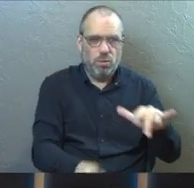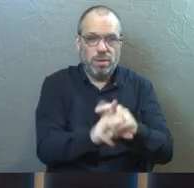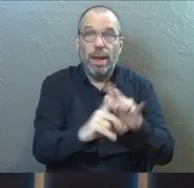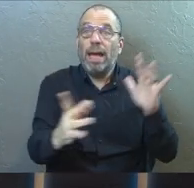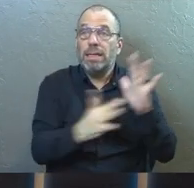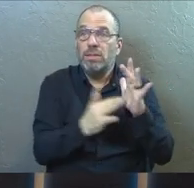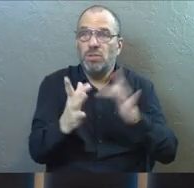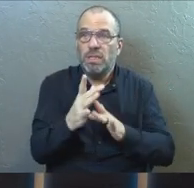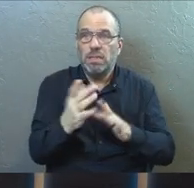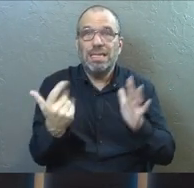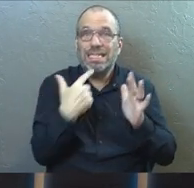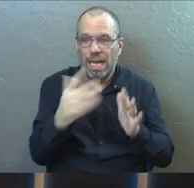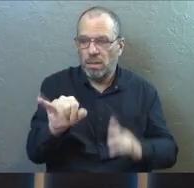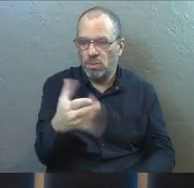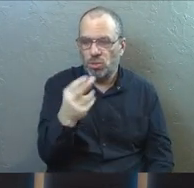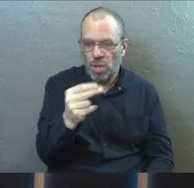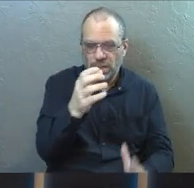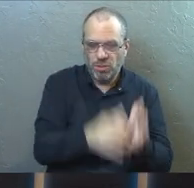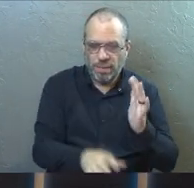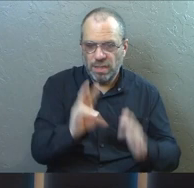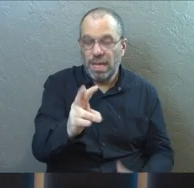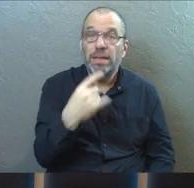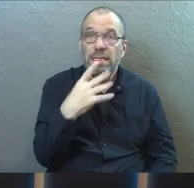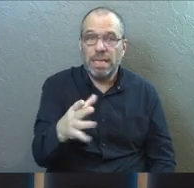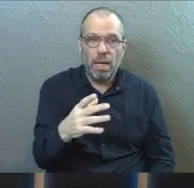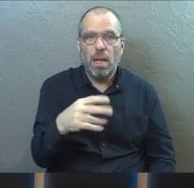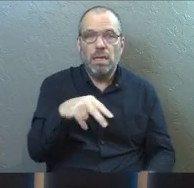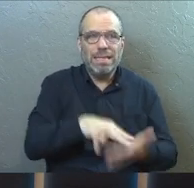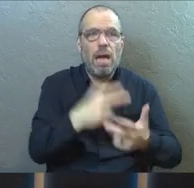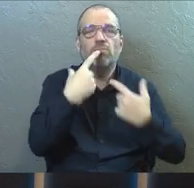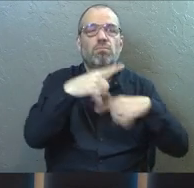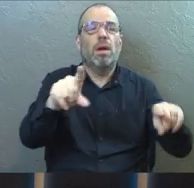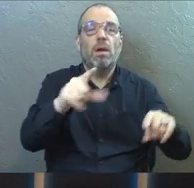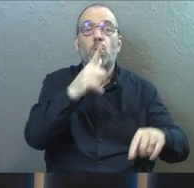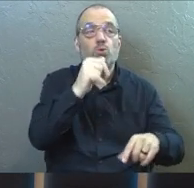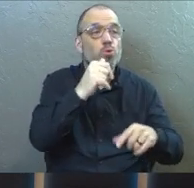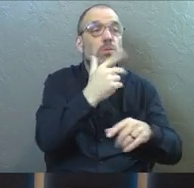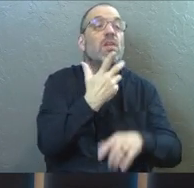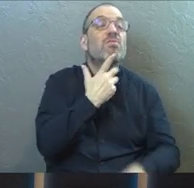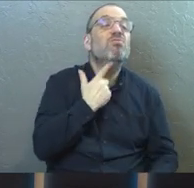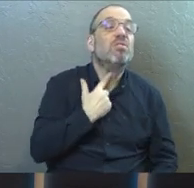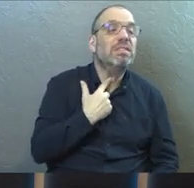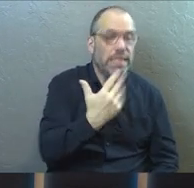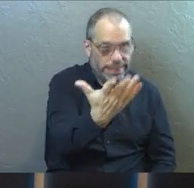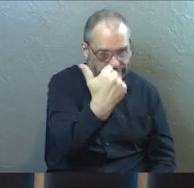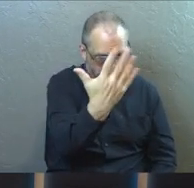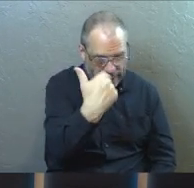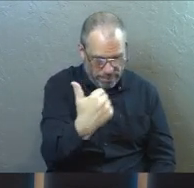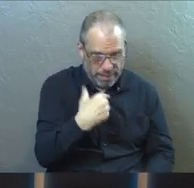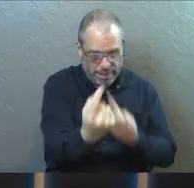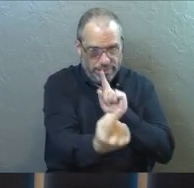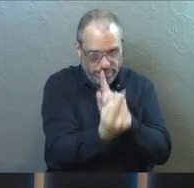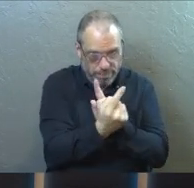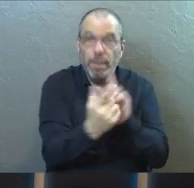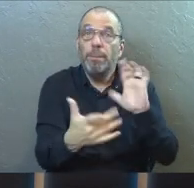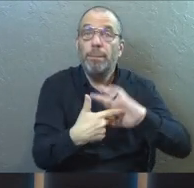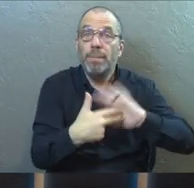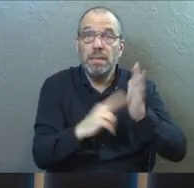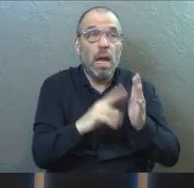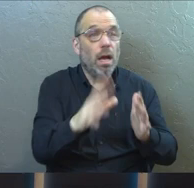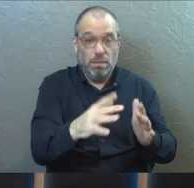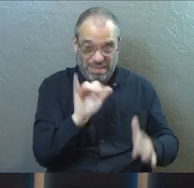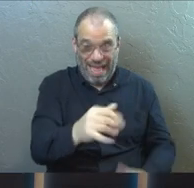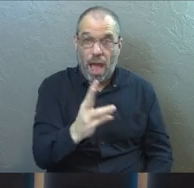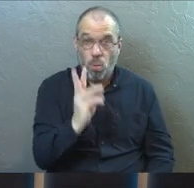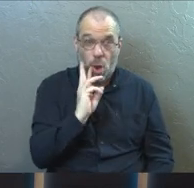up. And then Jesus picks it back up in John chapter 7. Jesus stood and shouted at the crowds. Anyone who is thirsty may come to me. What's Jesus saying? He's saying